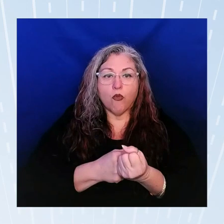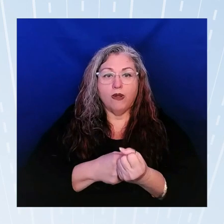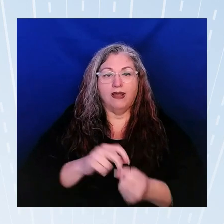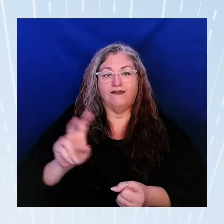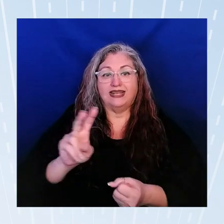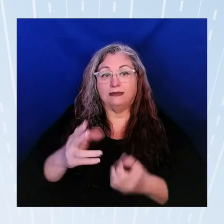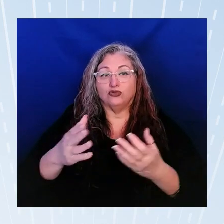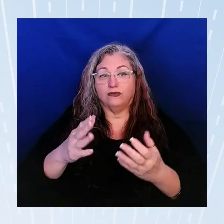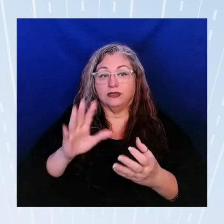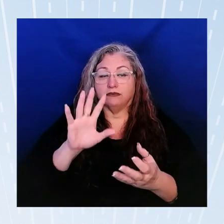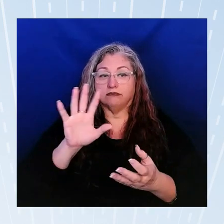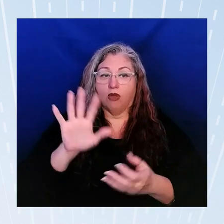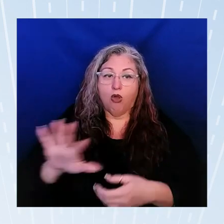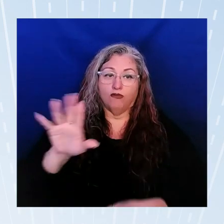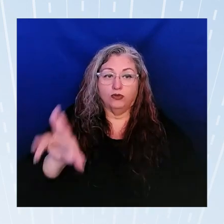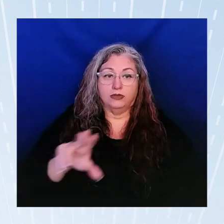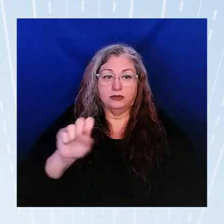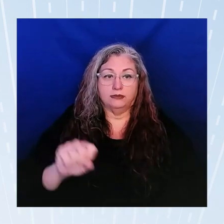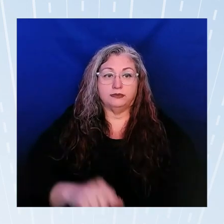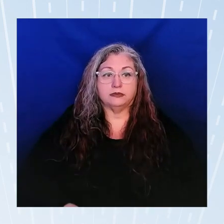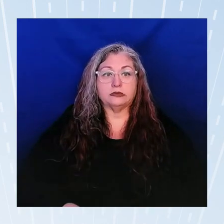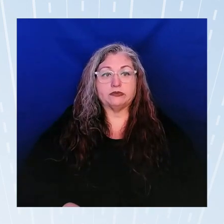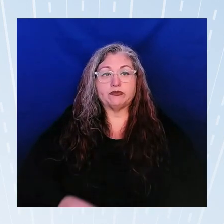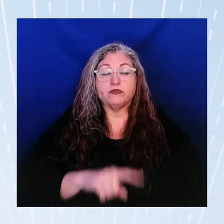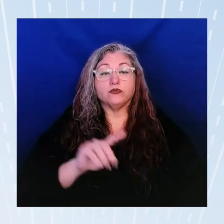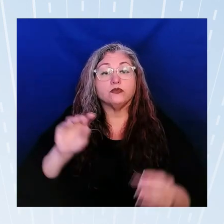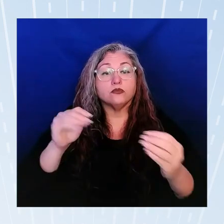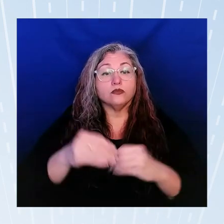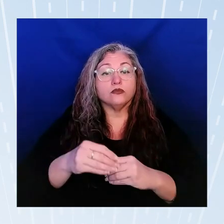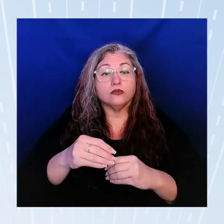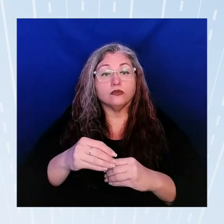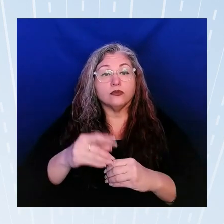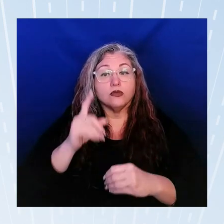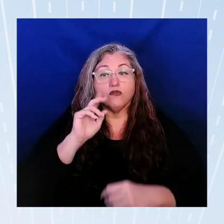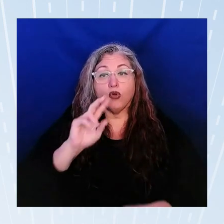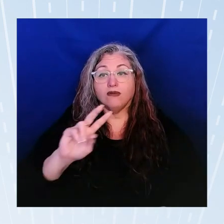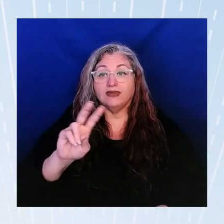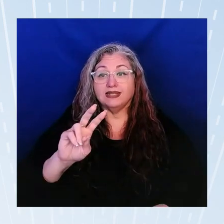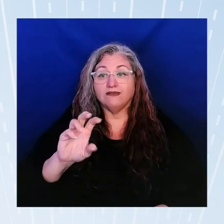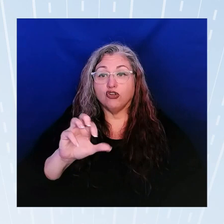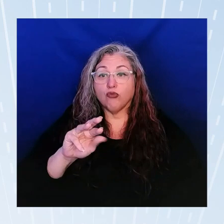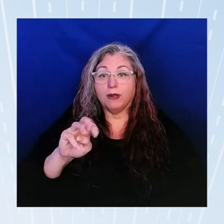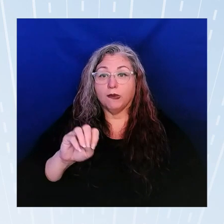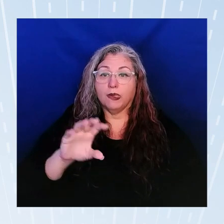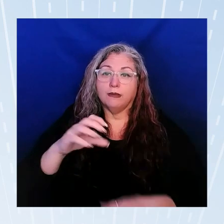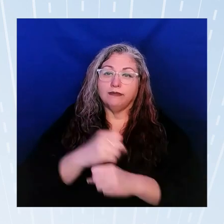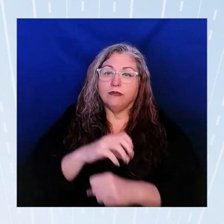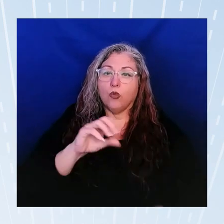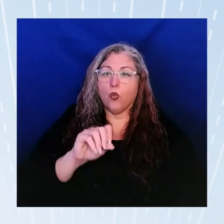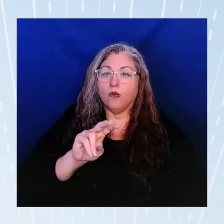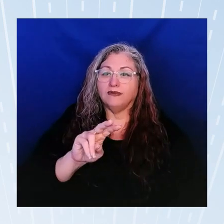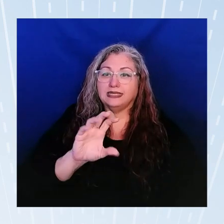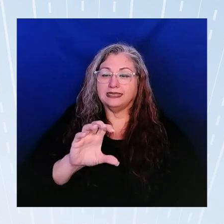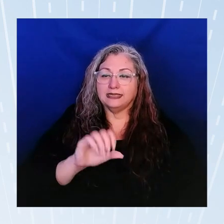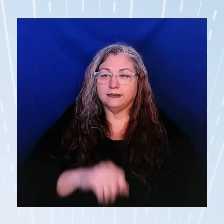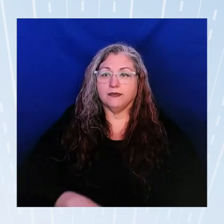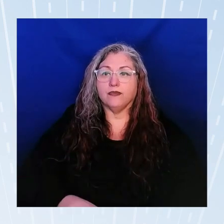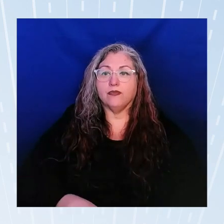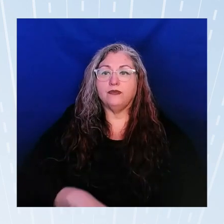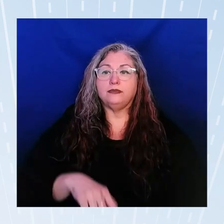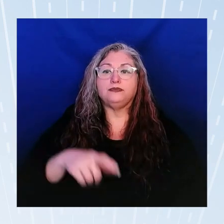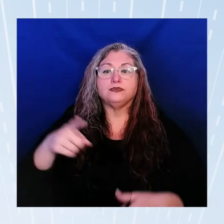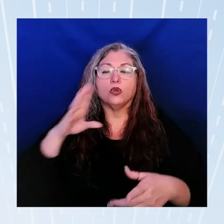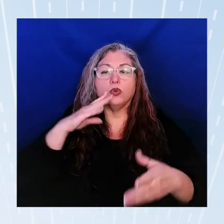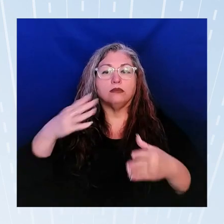united states the office of uh for victims of crime OVC administers